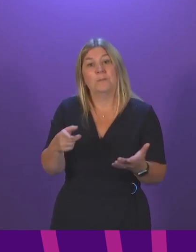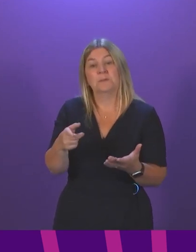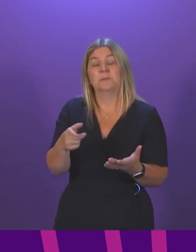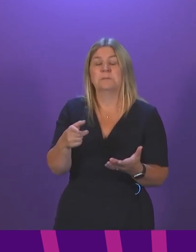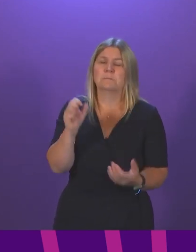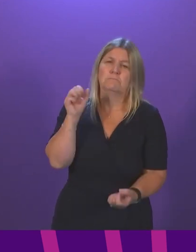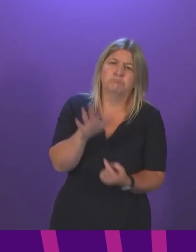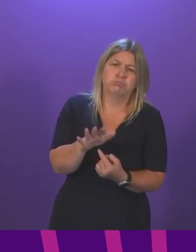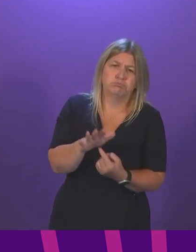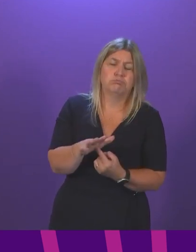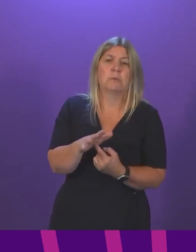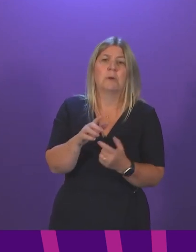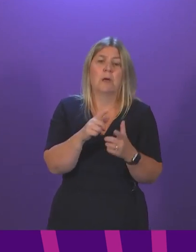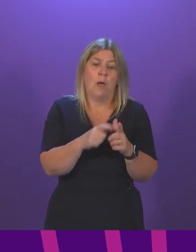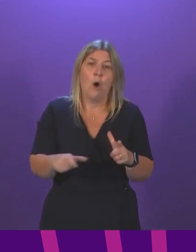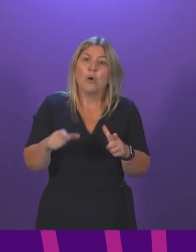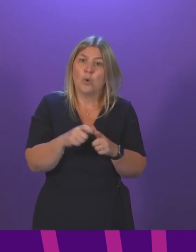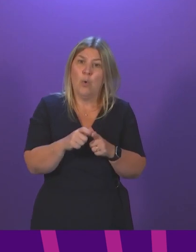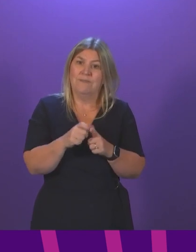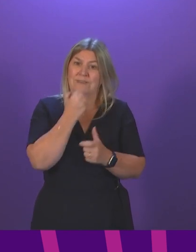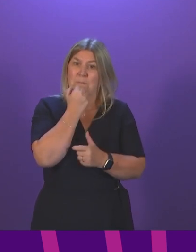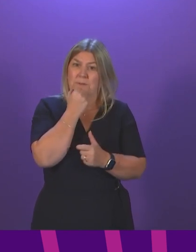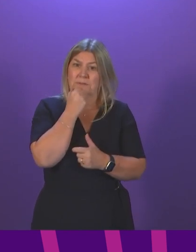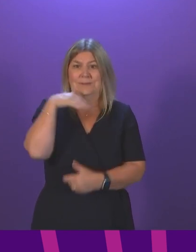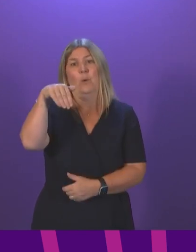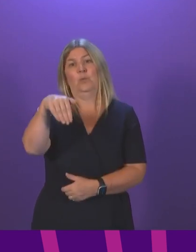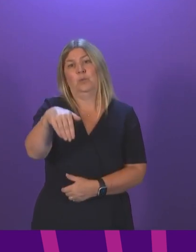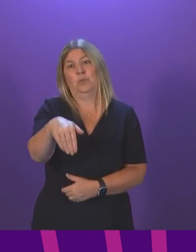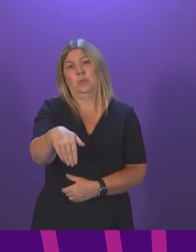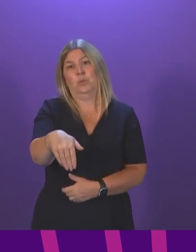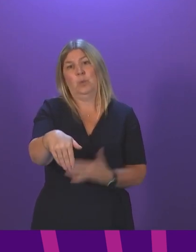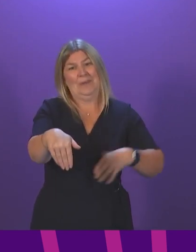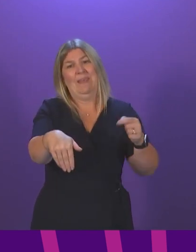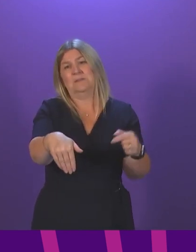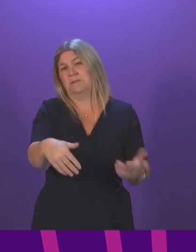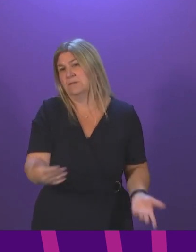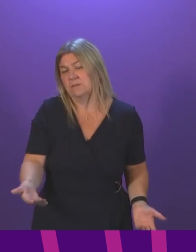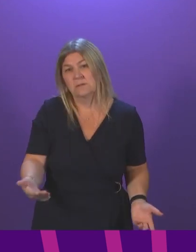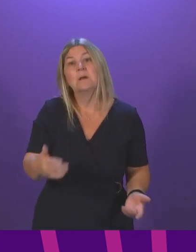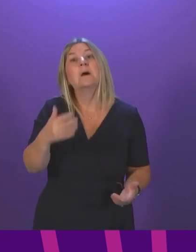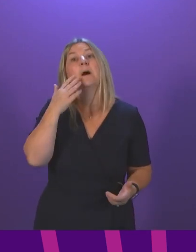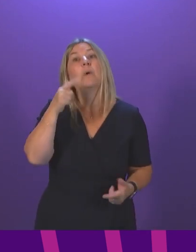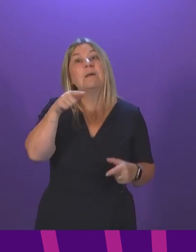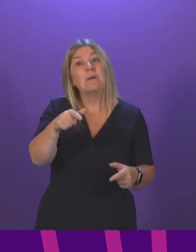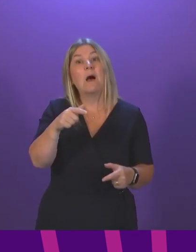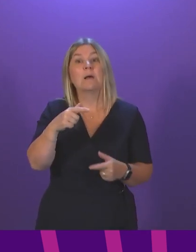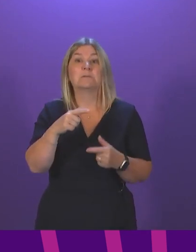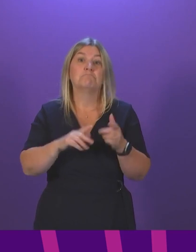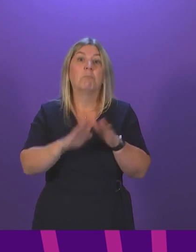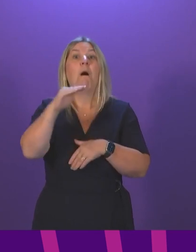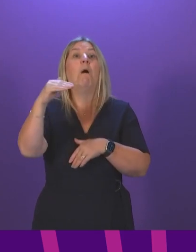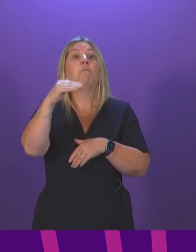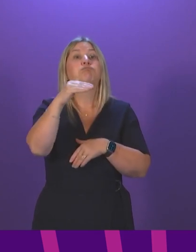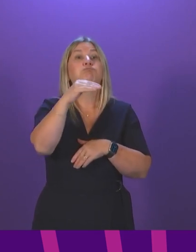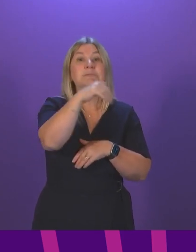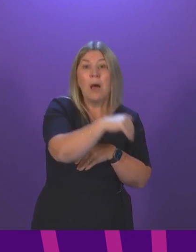imperative to get Covid cases down so that as that pressure reduces, the health service can get more and more back to normal. And